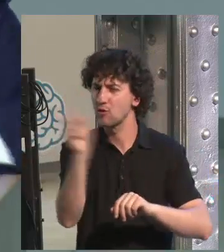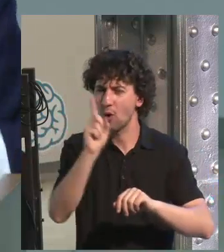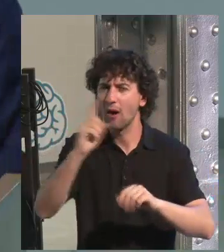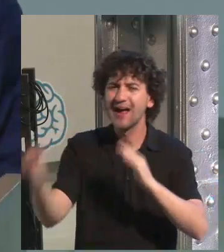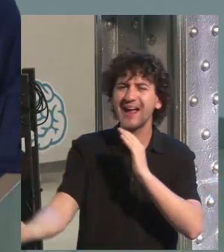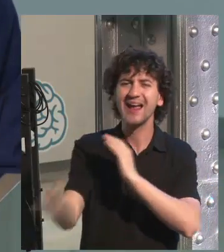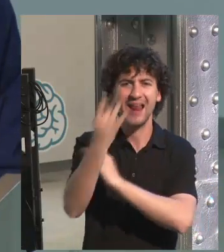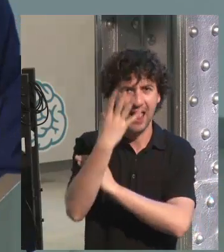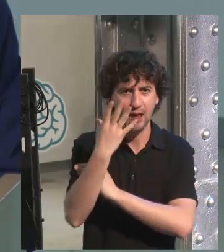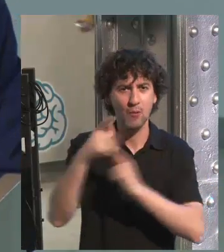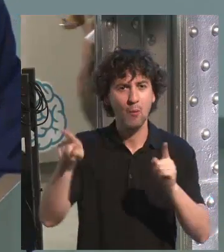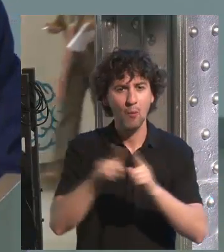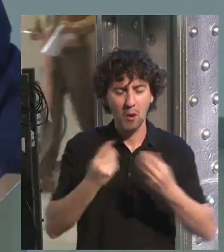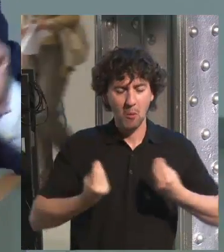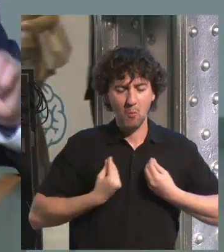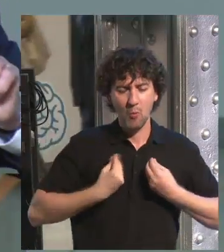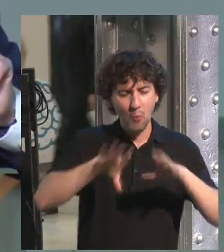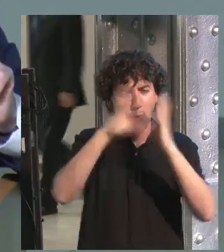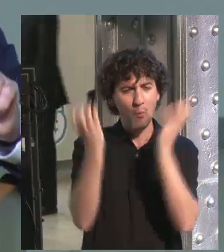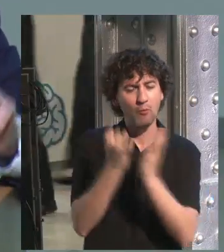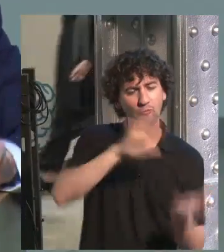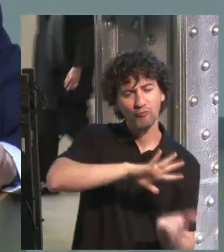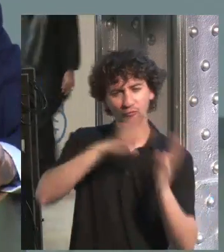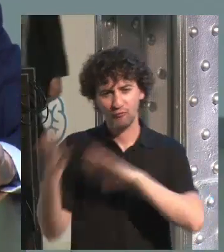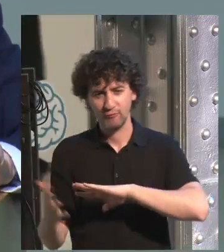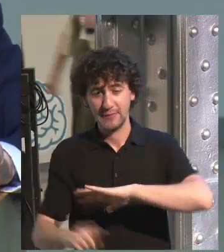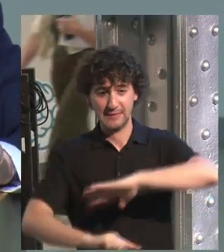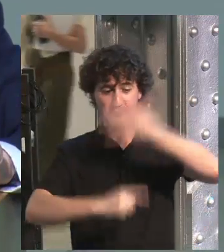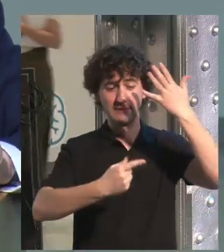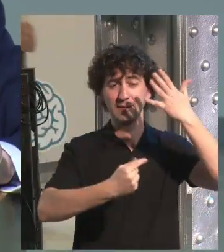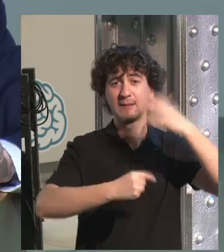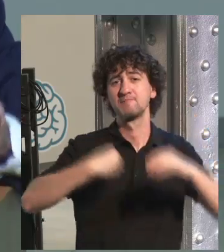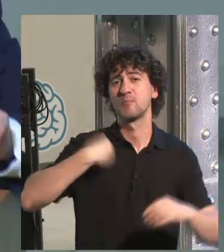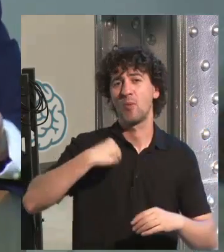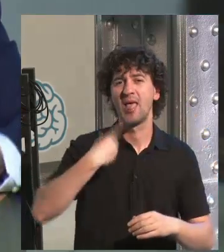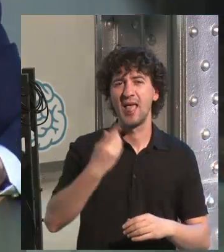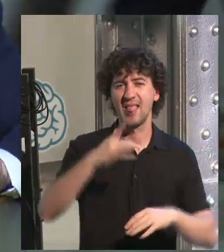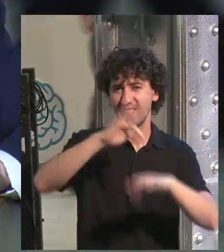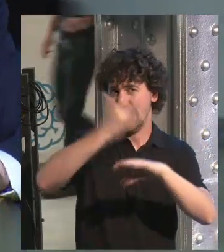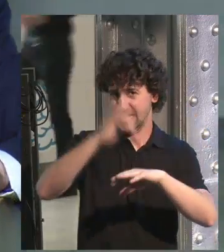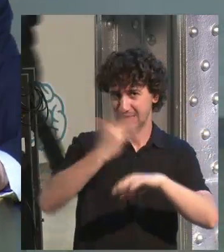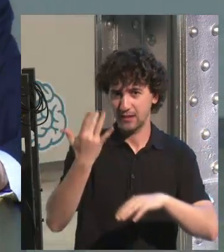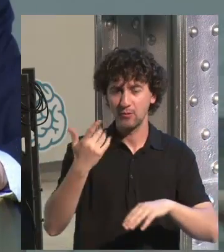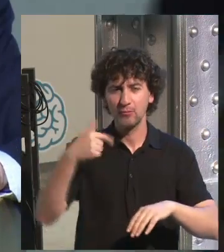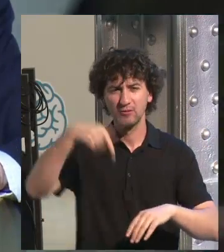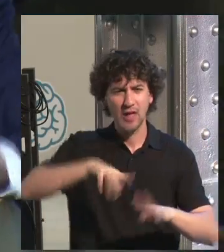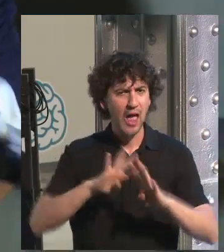approaches about creation or innovation to start transforming the world. And then